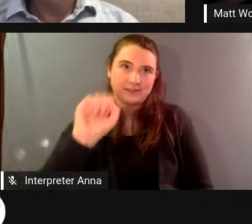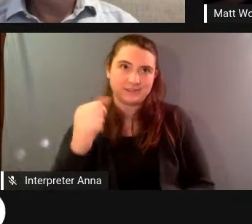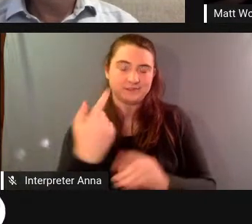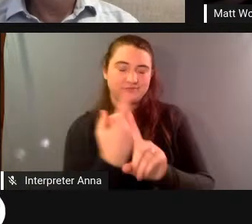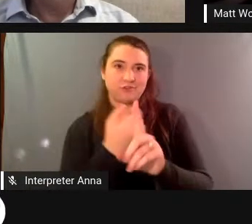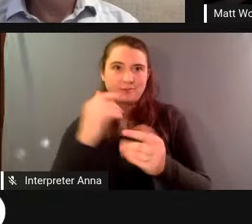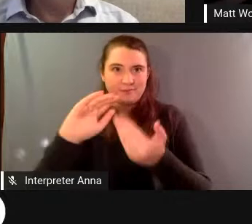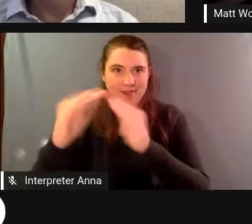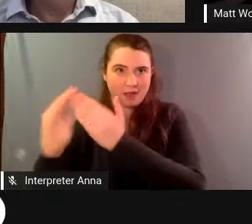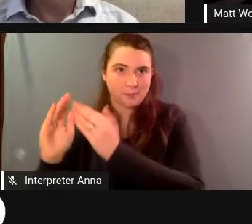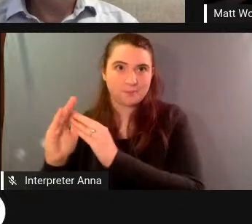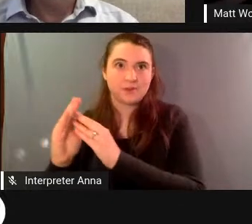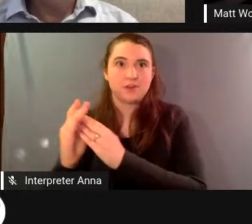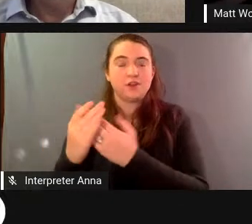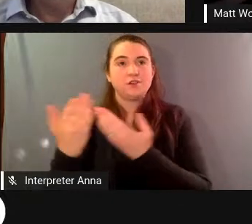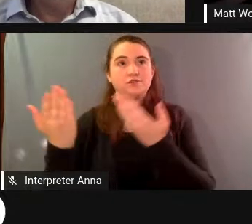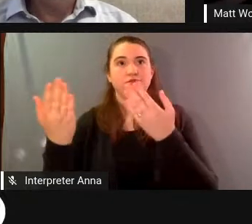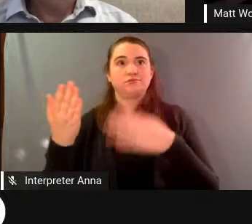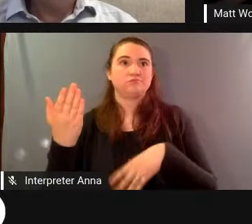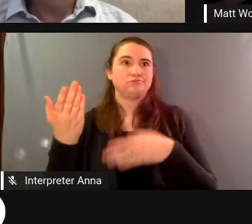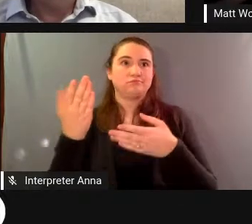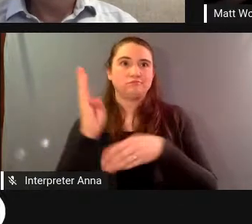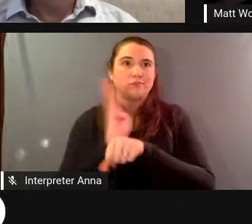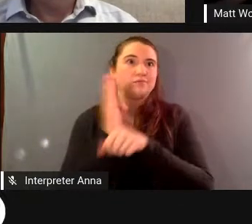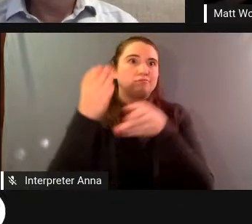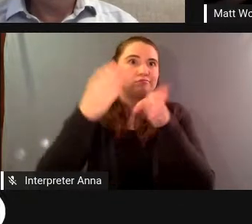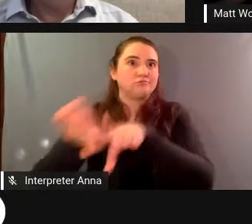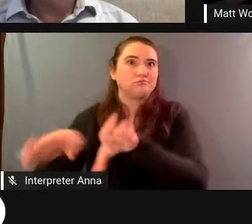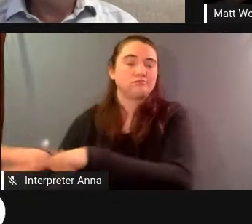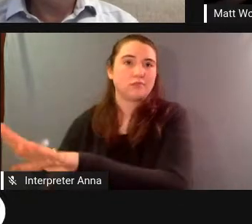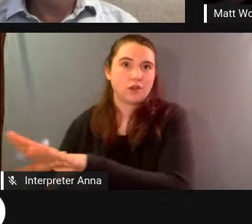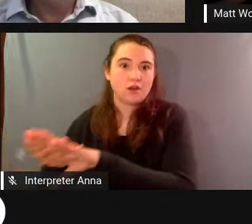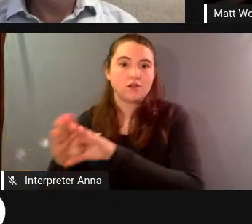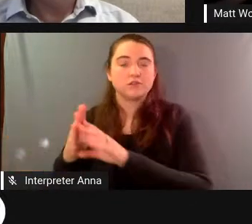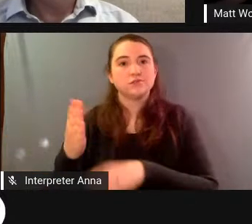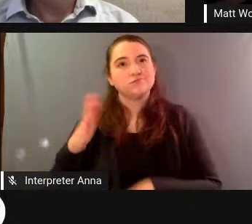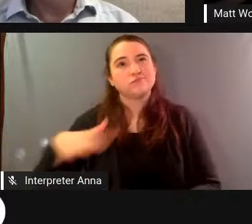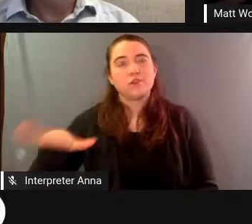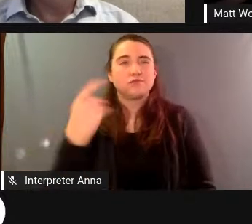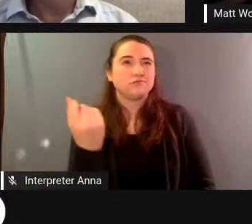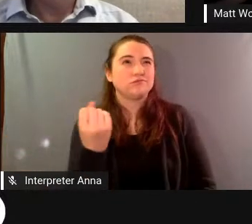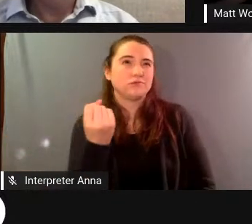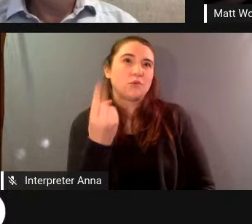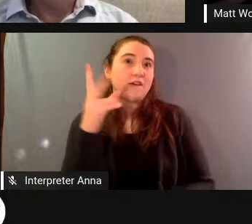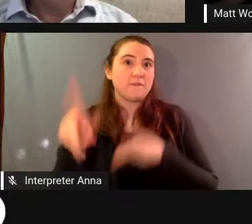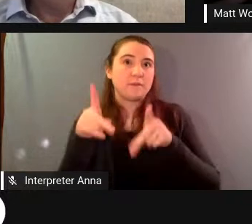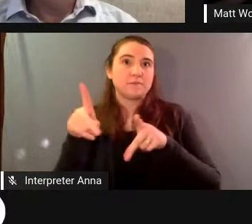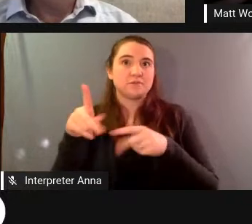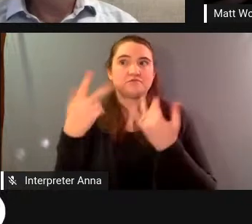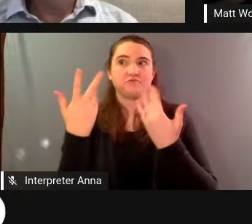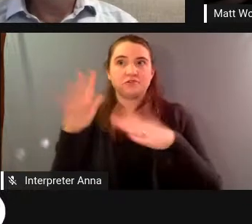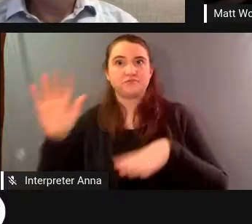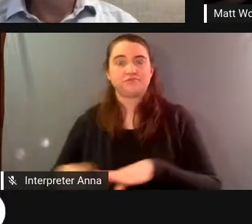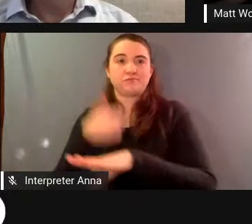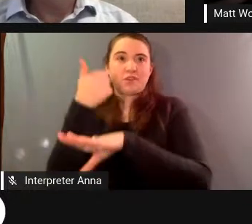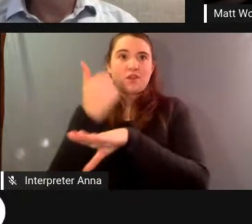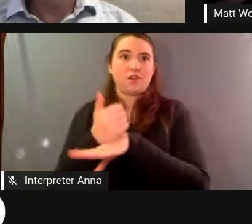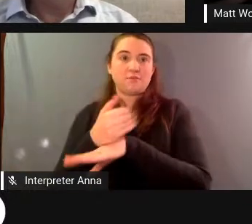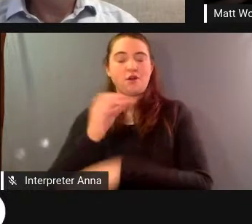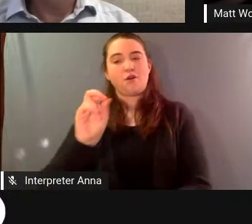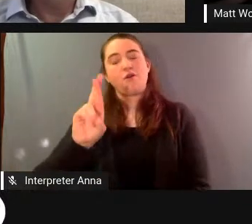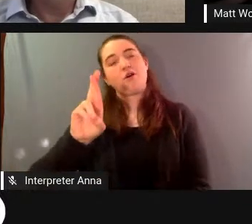the shutdown happened we had about a dozen people you know starting our organic farm operations for the year